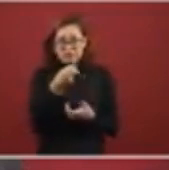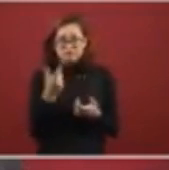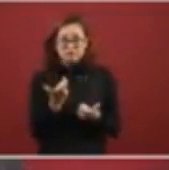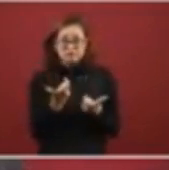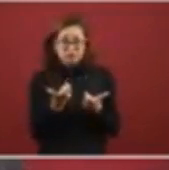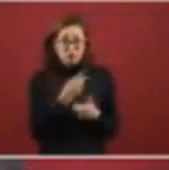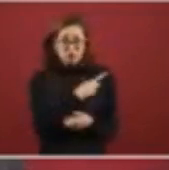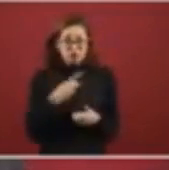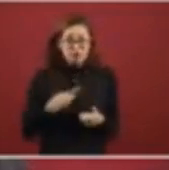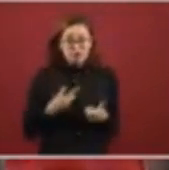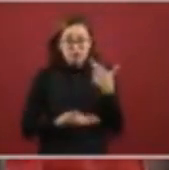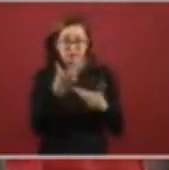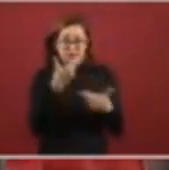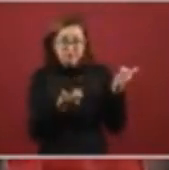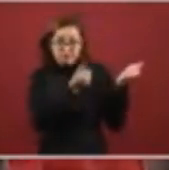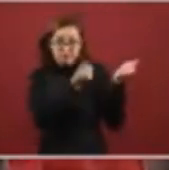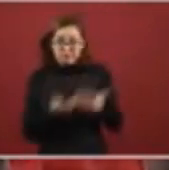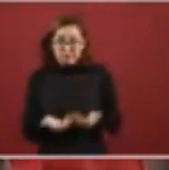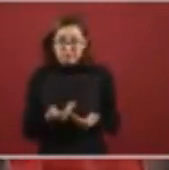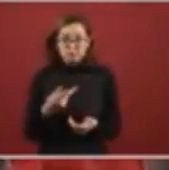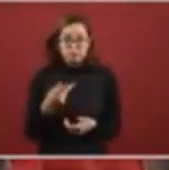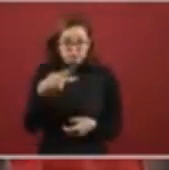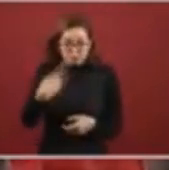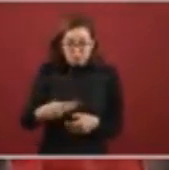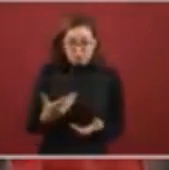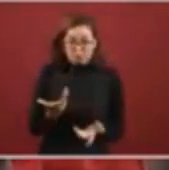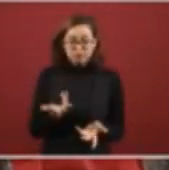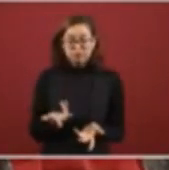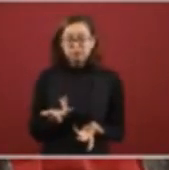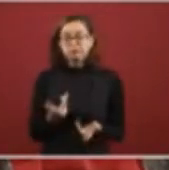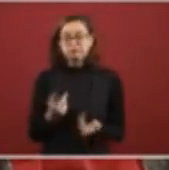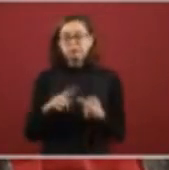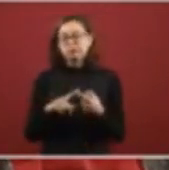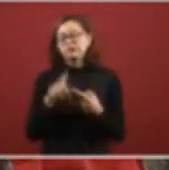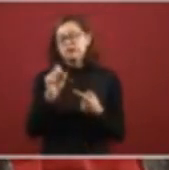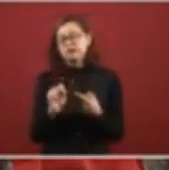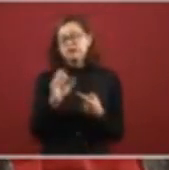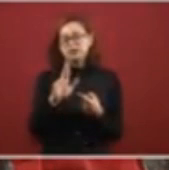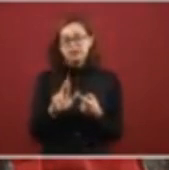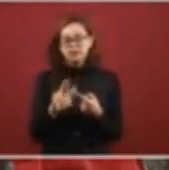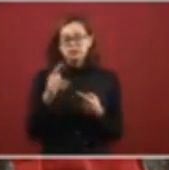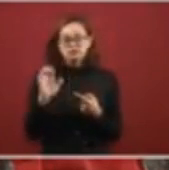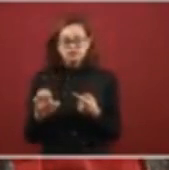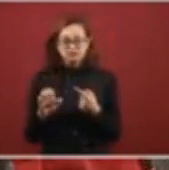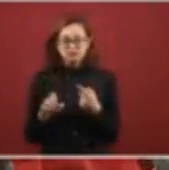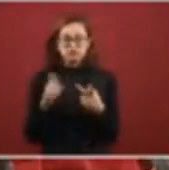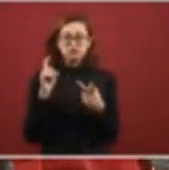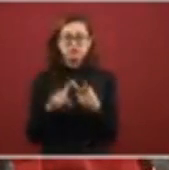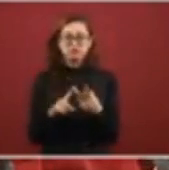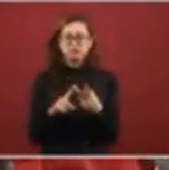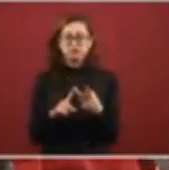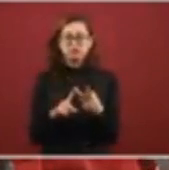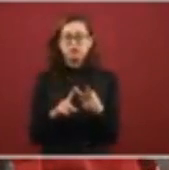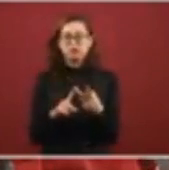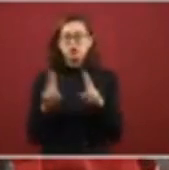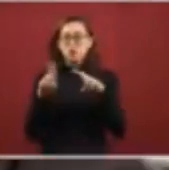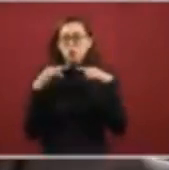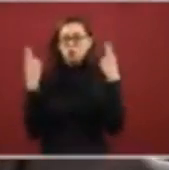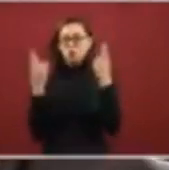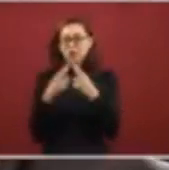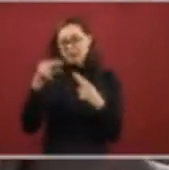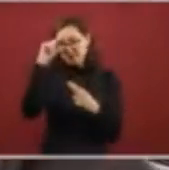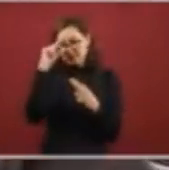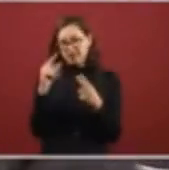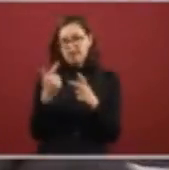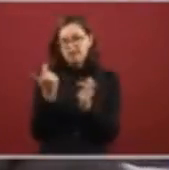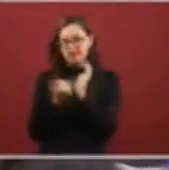binational, in the case of Mexico, it would be external relations